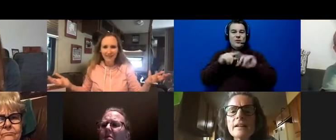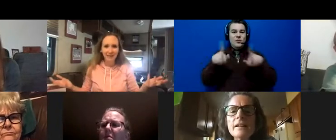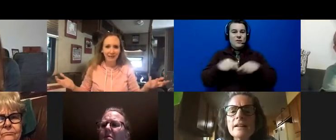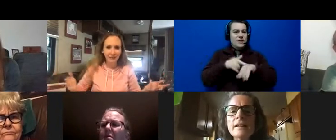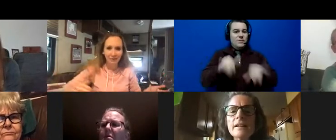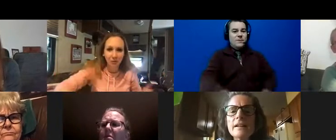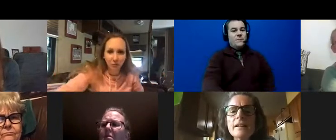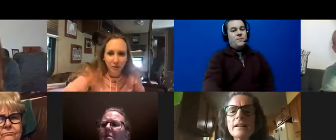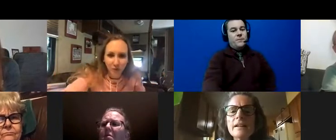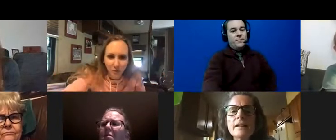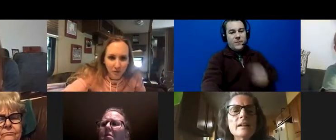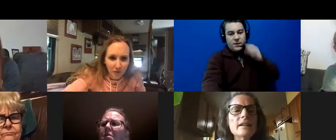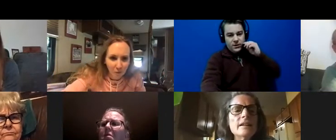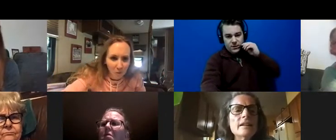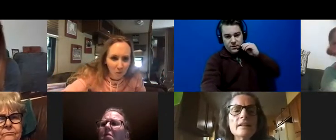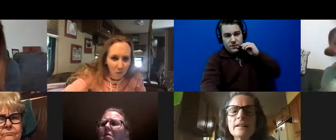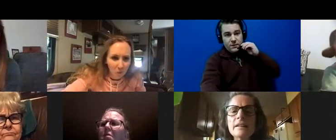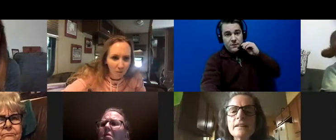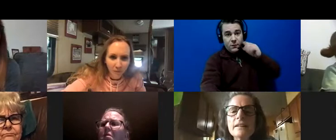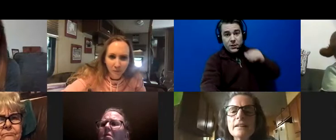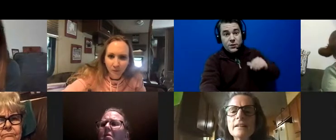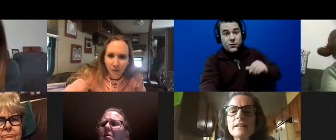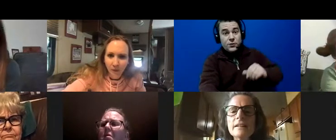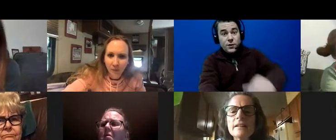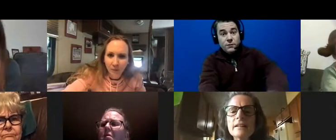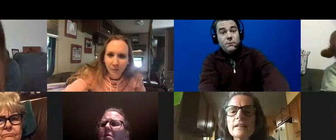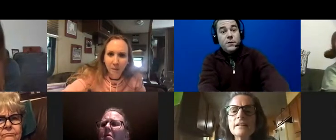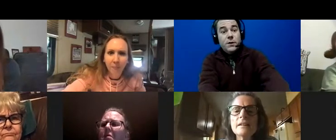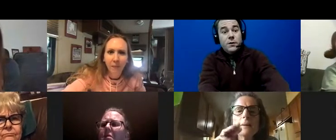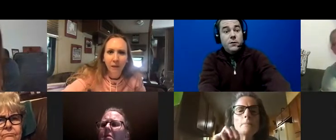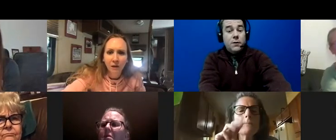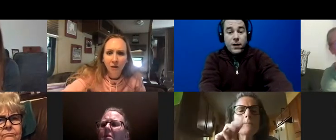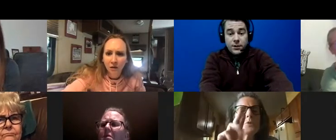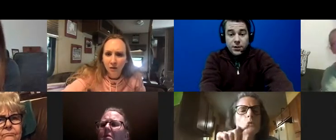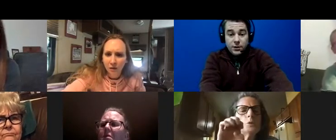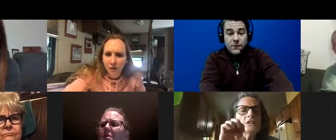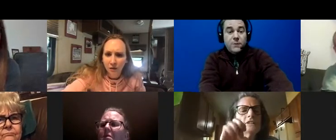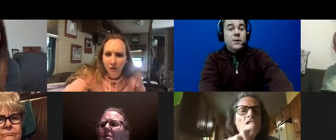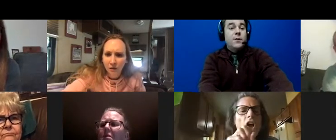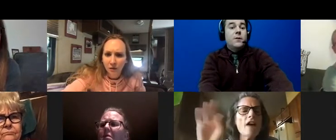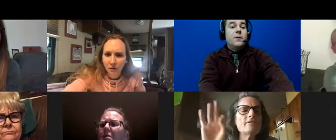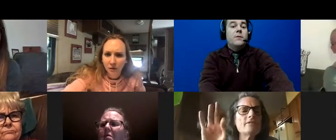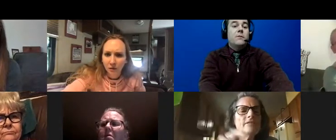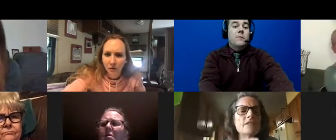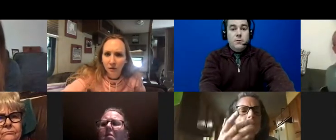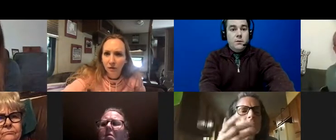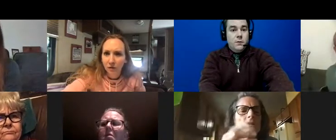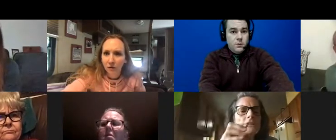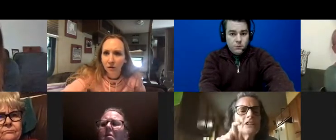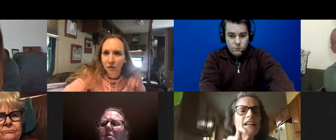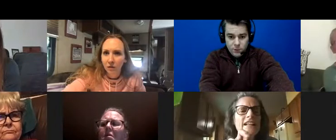I thought I did last time. This is why it's so weird. You did last time. I remember I could share it. you give me the, uh,